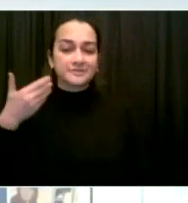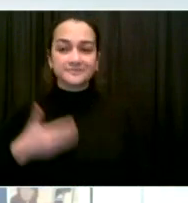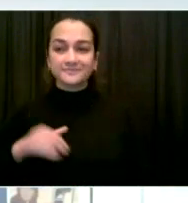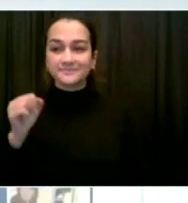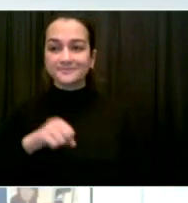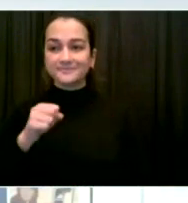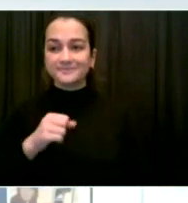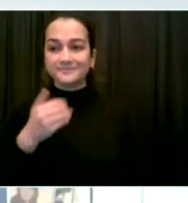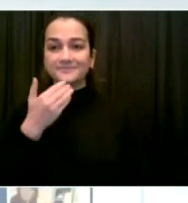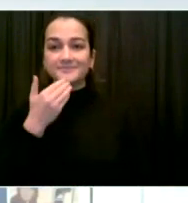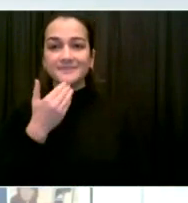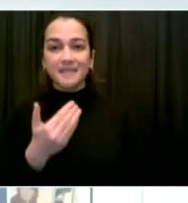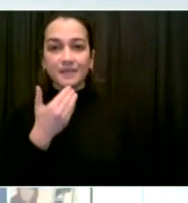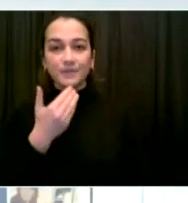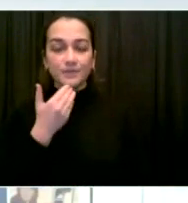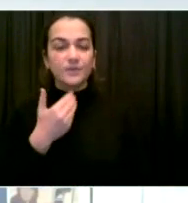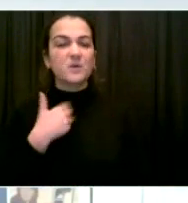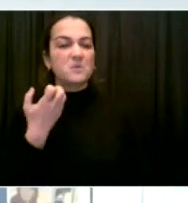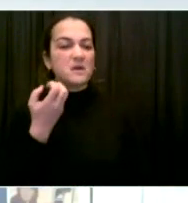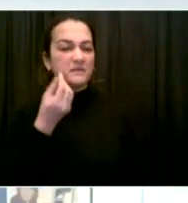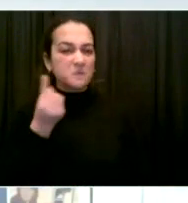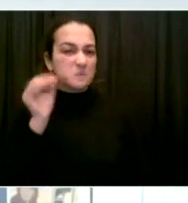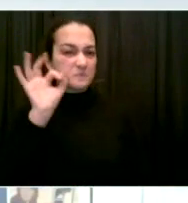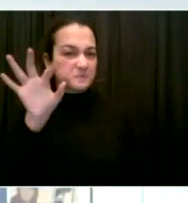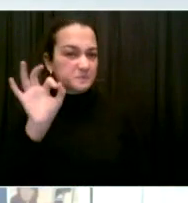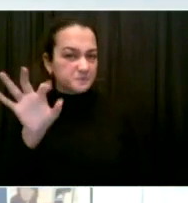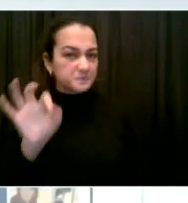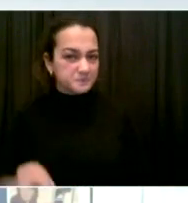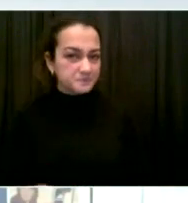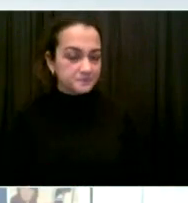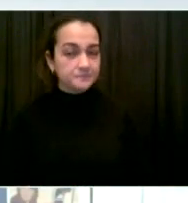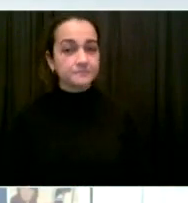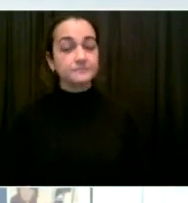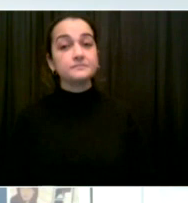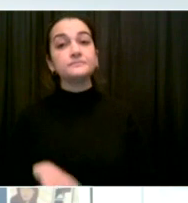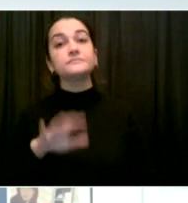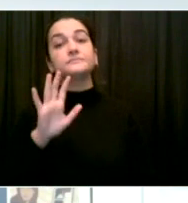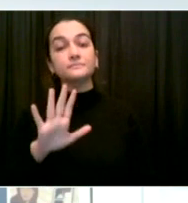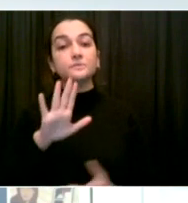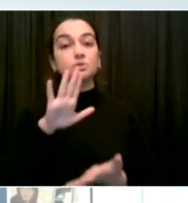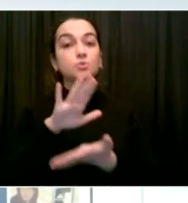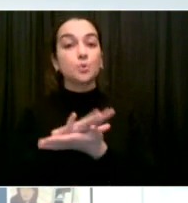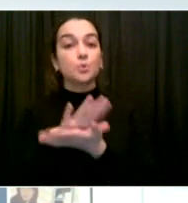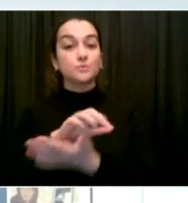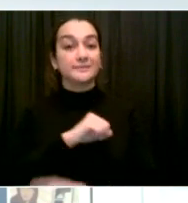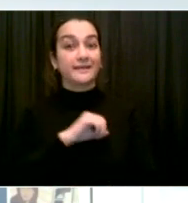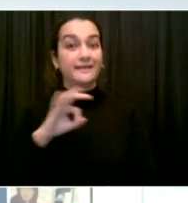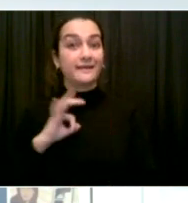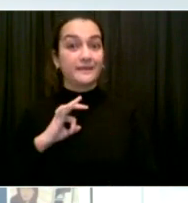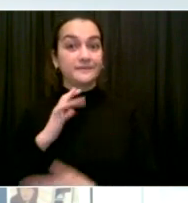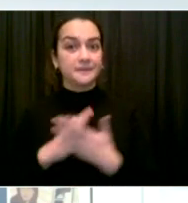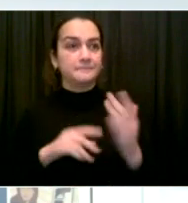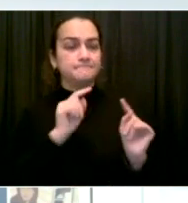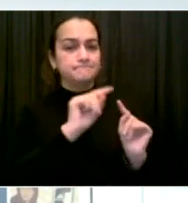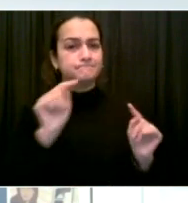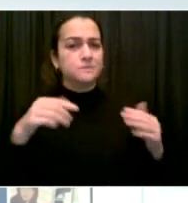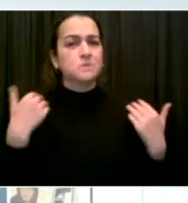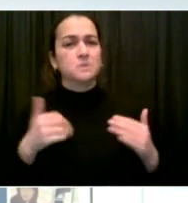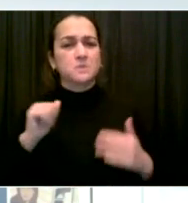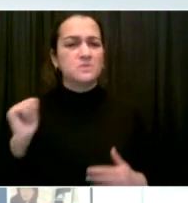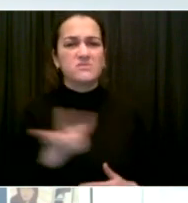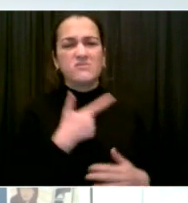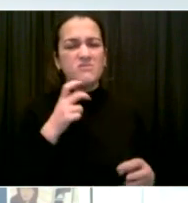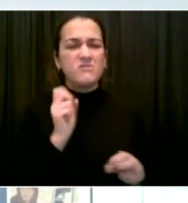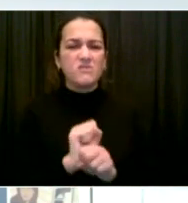the heroic efforts of our school staff who are delivering absolutely